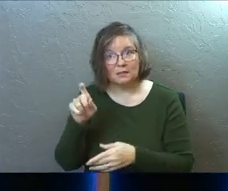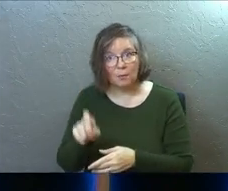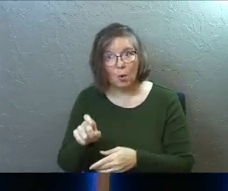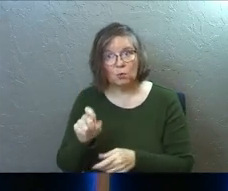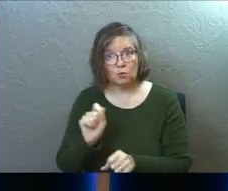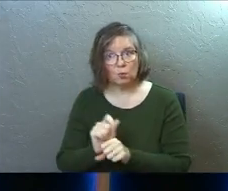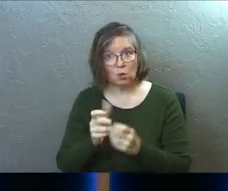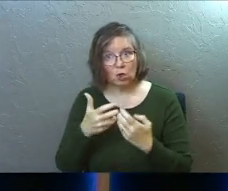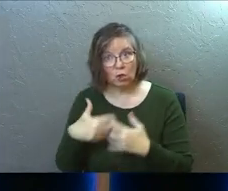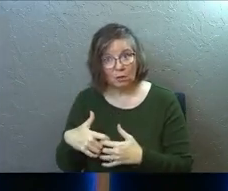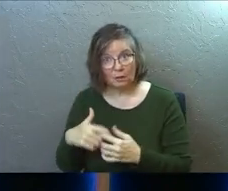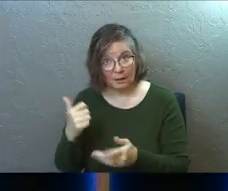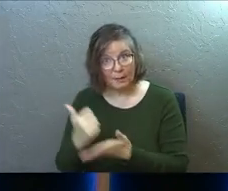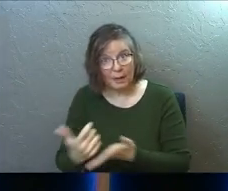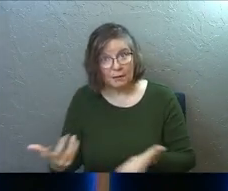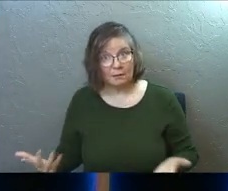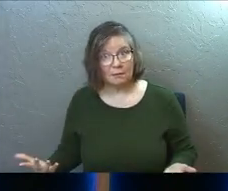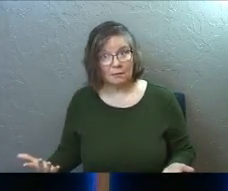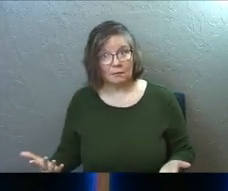supposed to work. Amen?